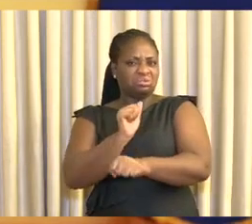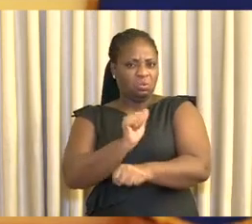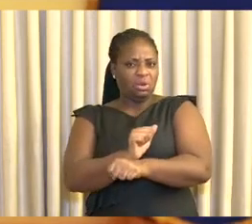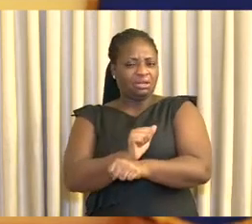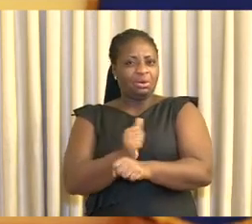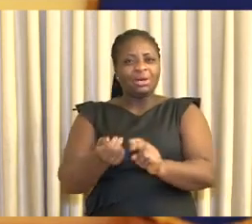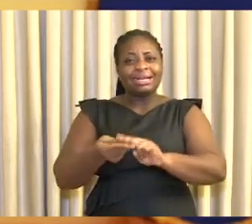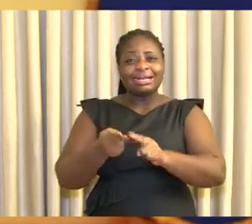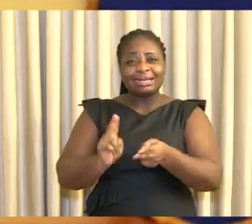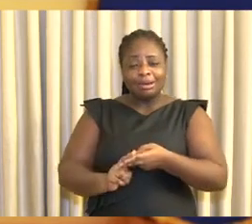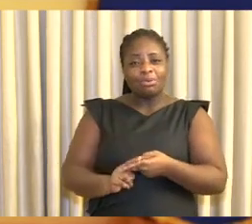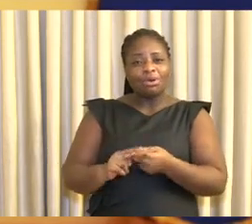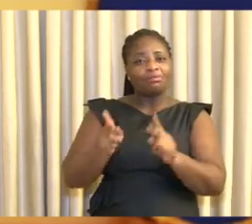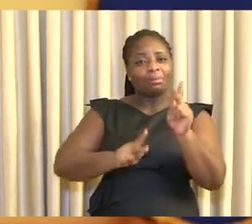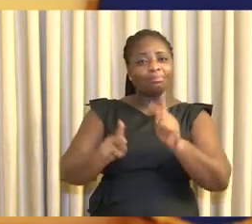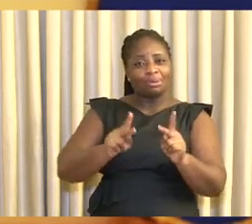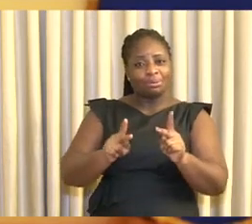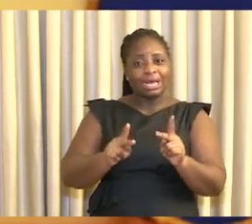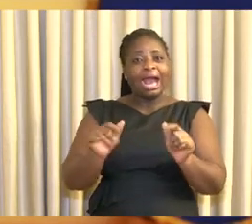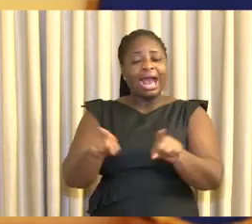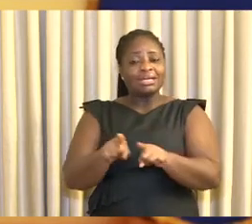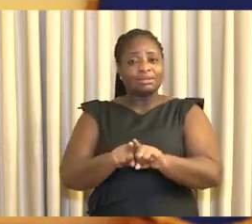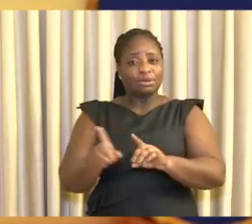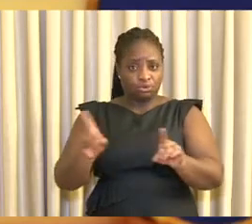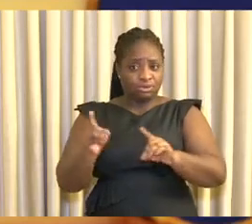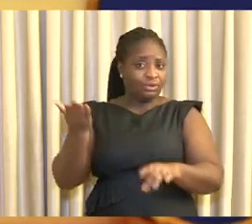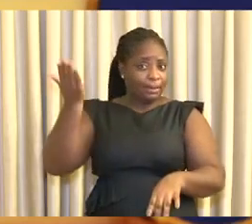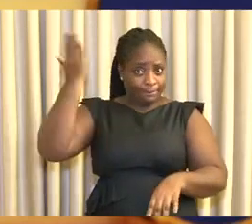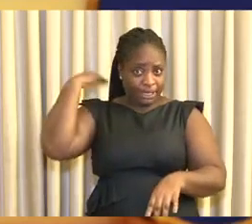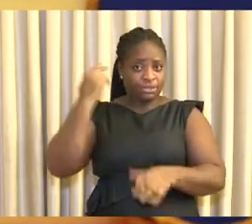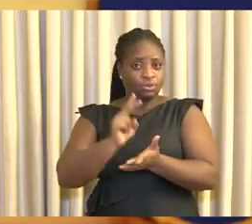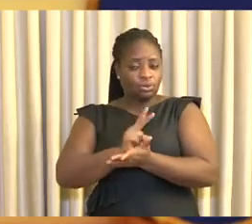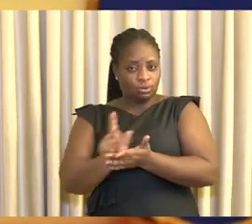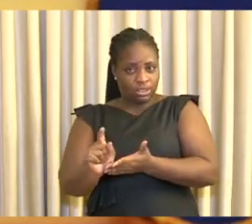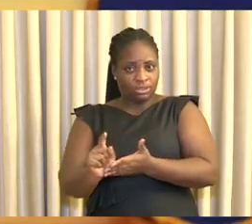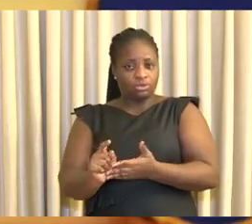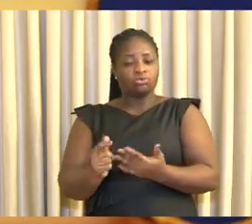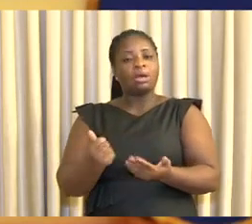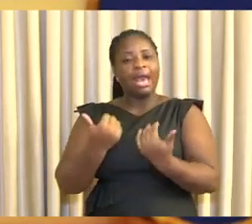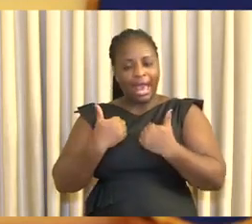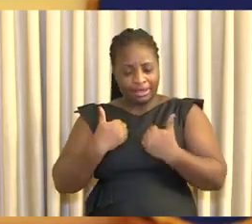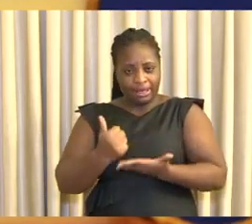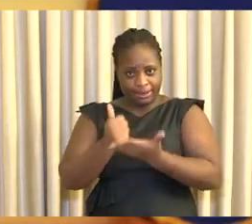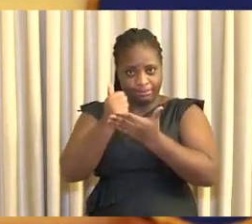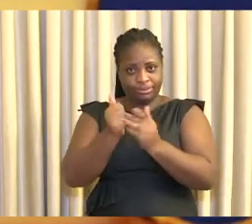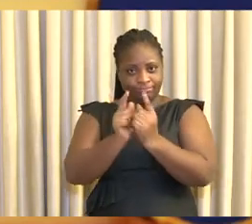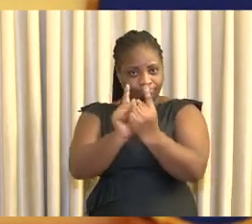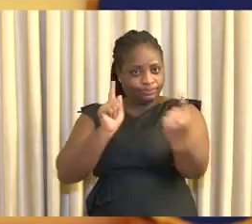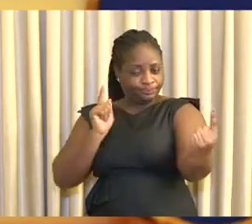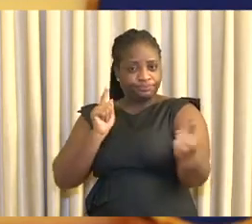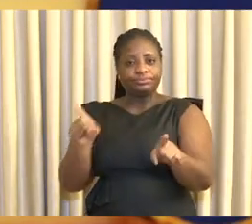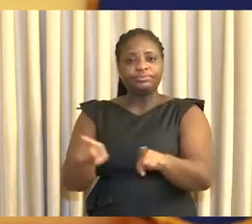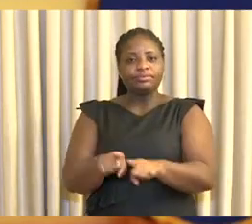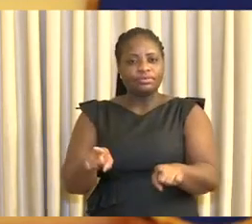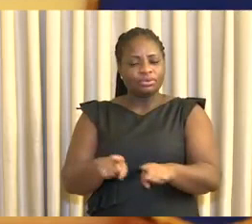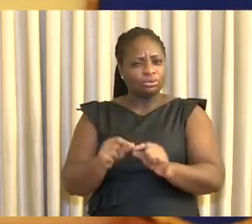minimum number of passengers, as they have been doing for the last three weeks in maintaining social distancing. They must also